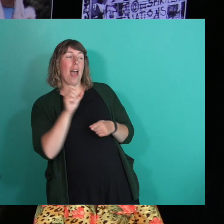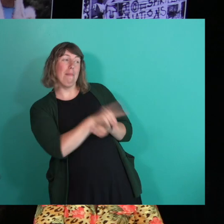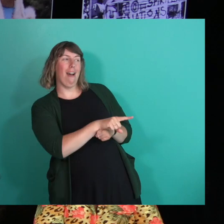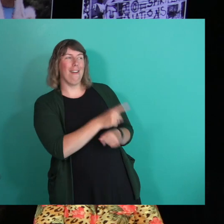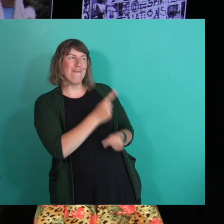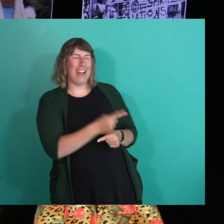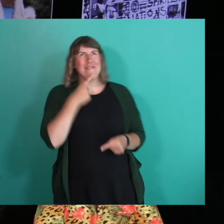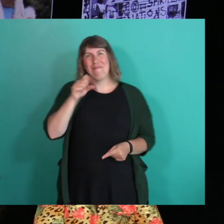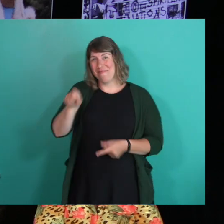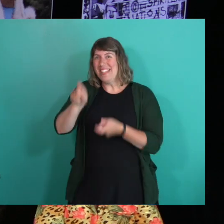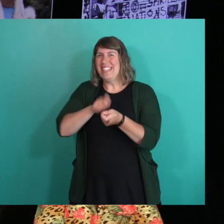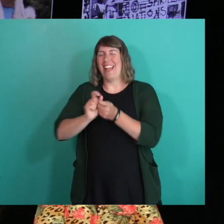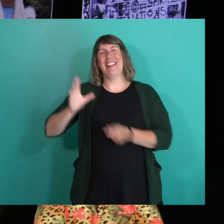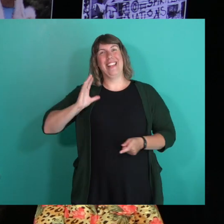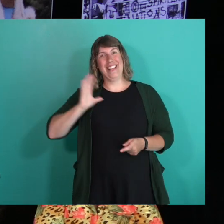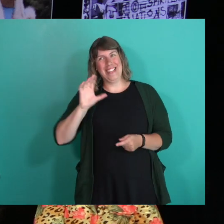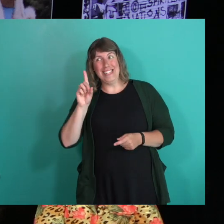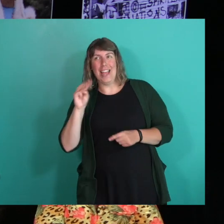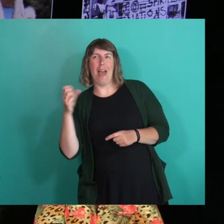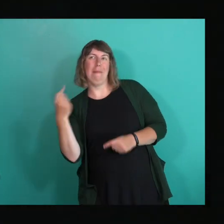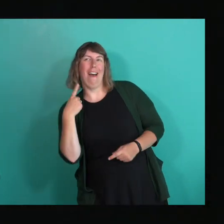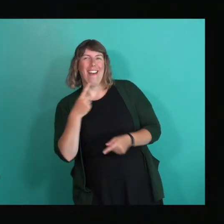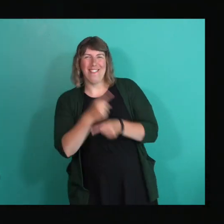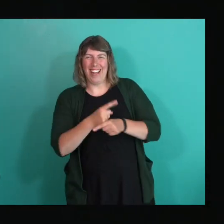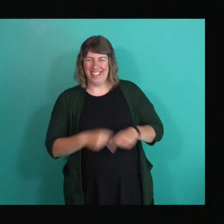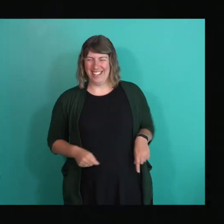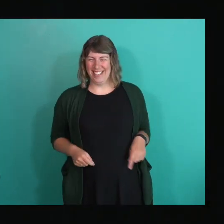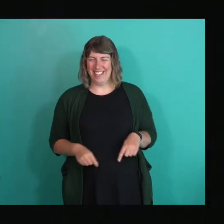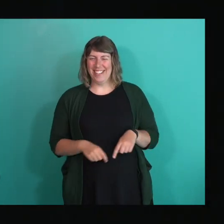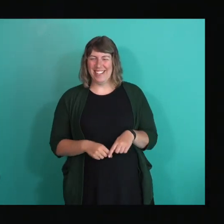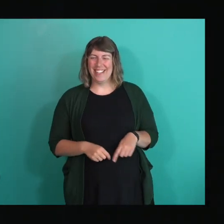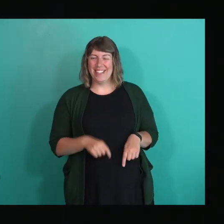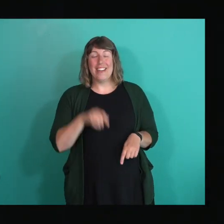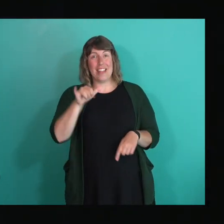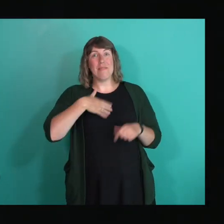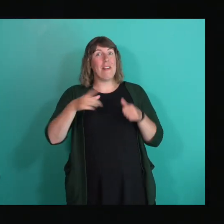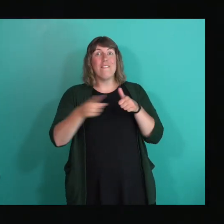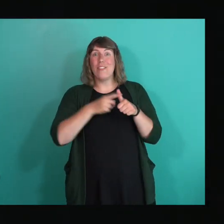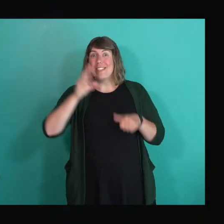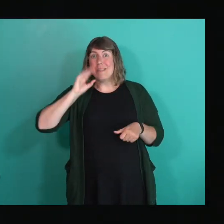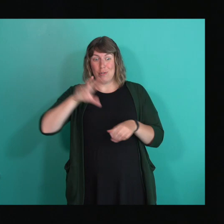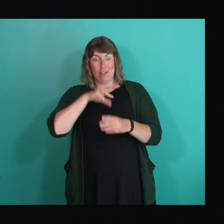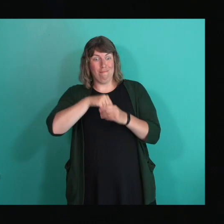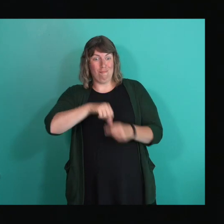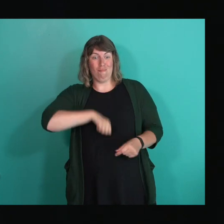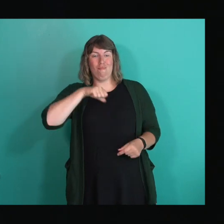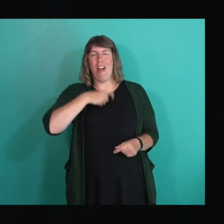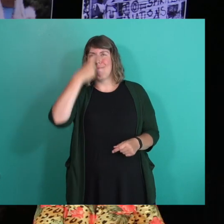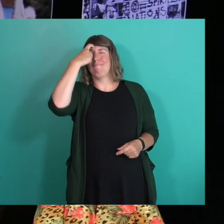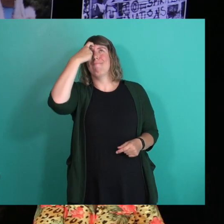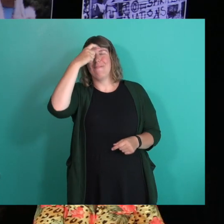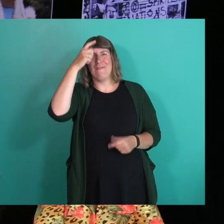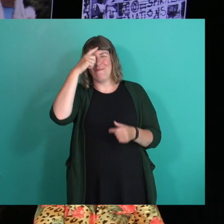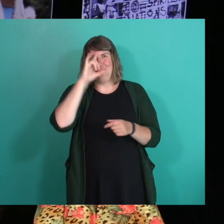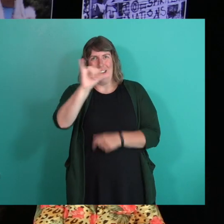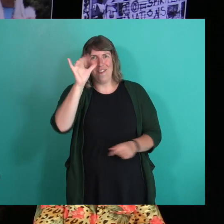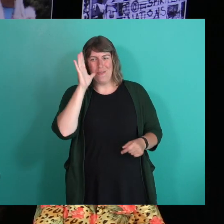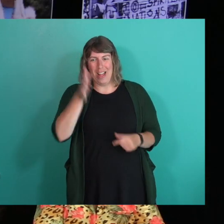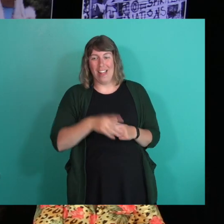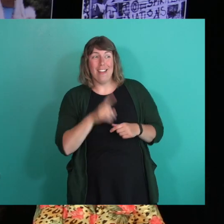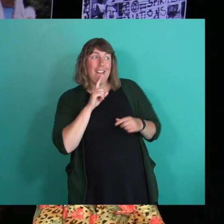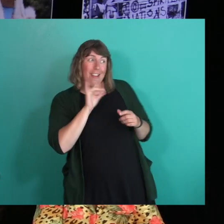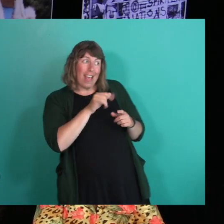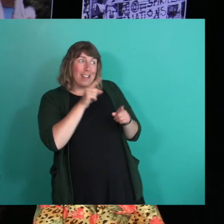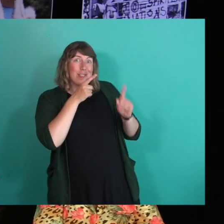exactly, back then. So that was my first experience with Pride, and I'll never forget that. Bringing people